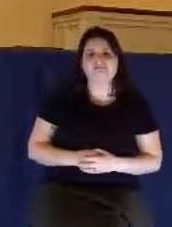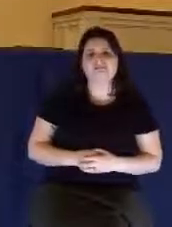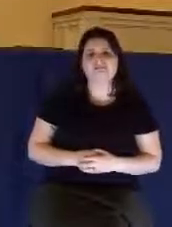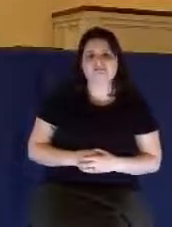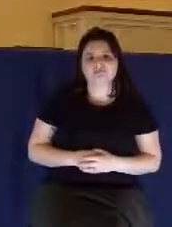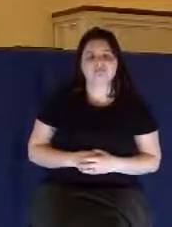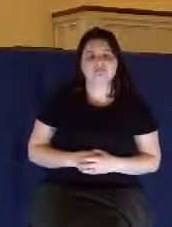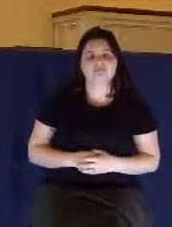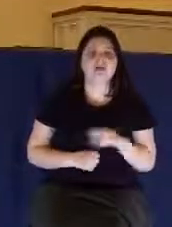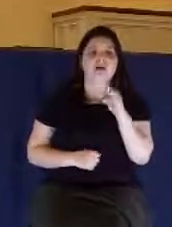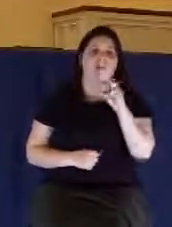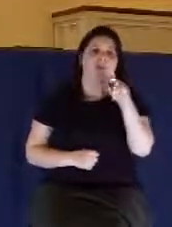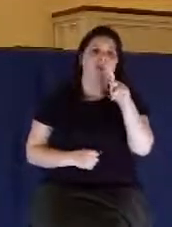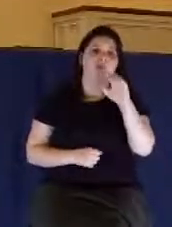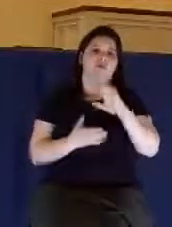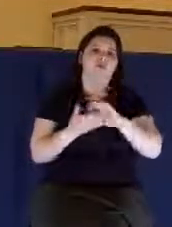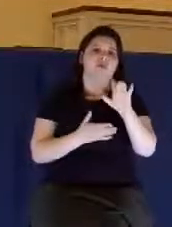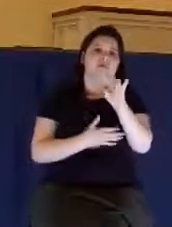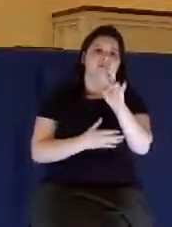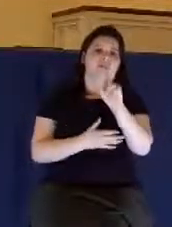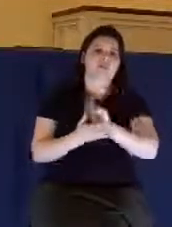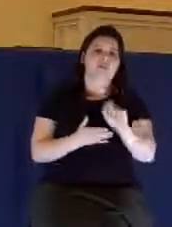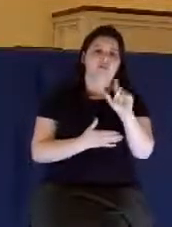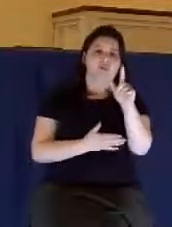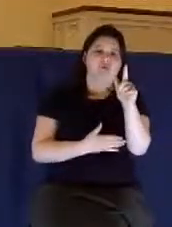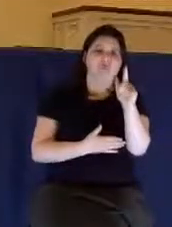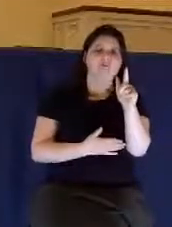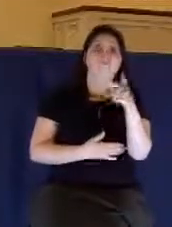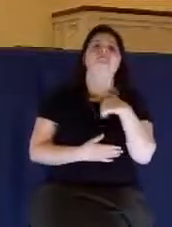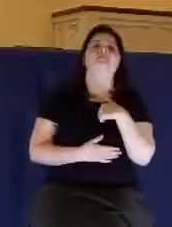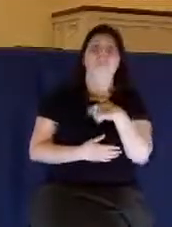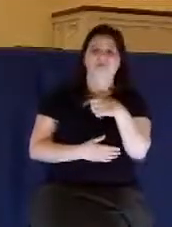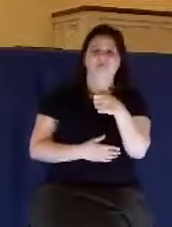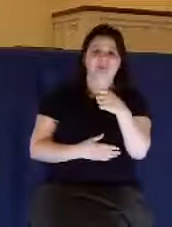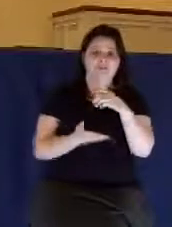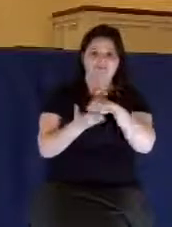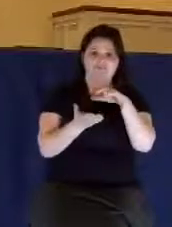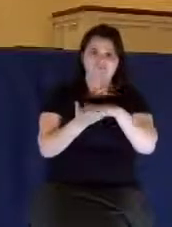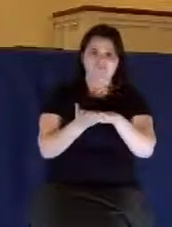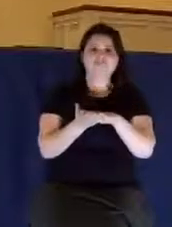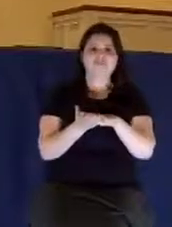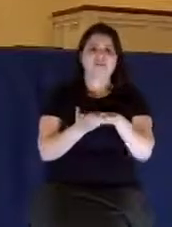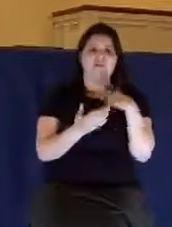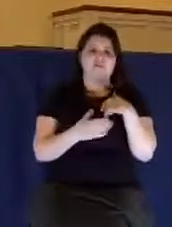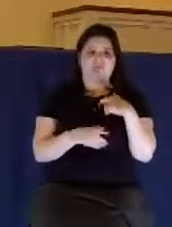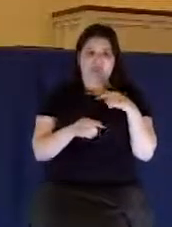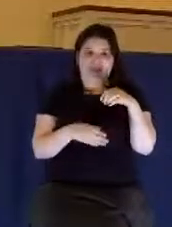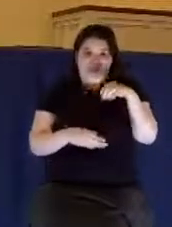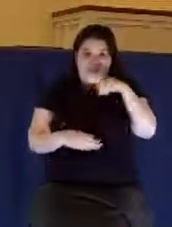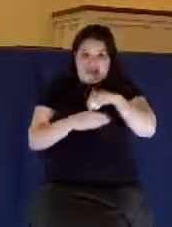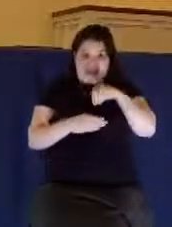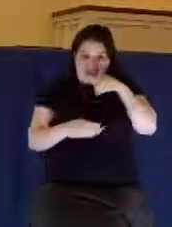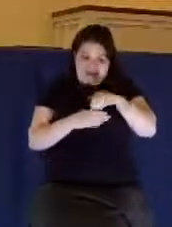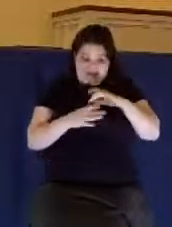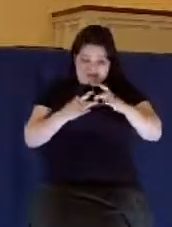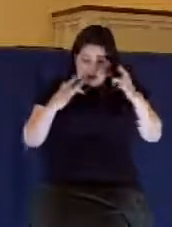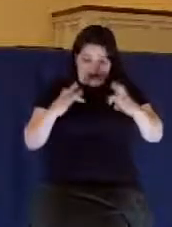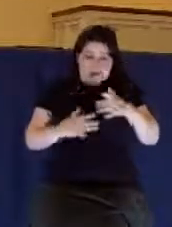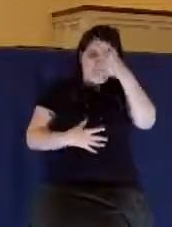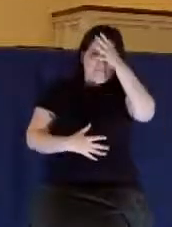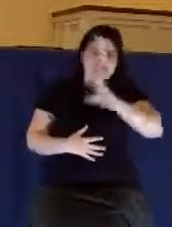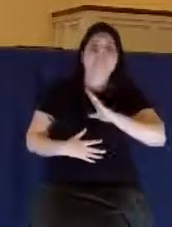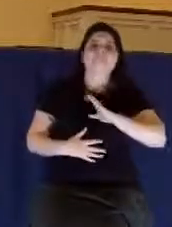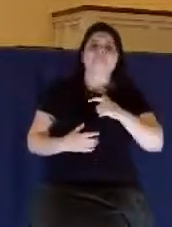Mark 7, 21. Jesus said this, For from within, out of the heart of men, proceeds evil thoughts,